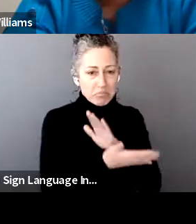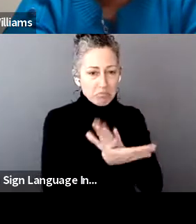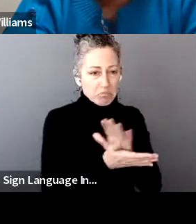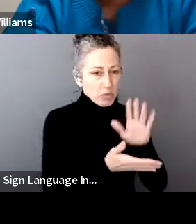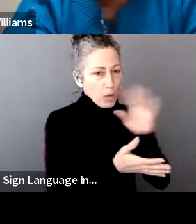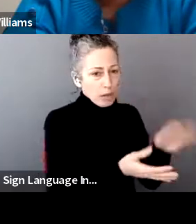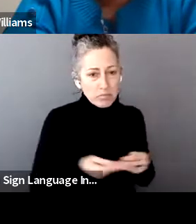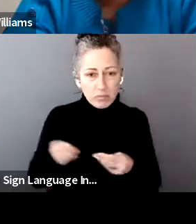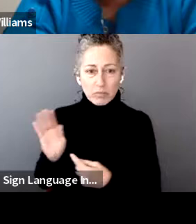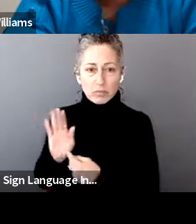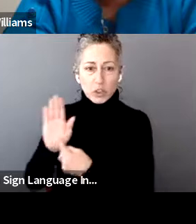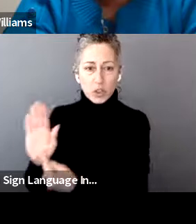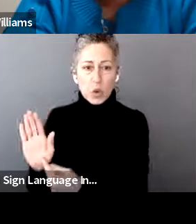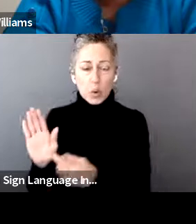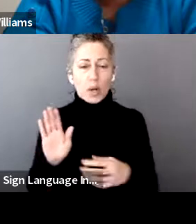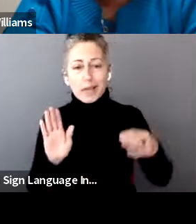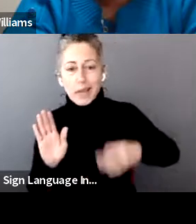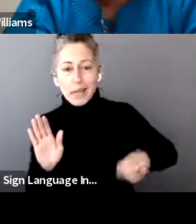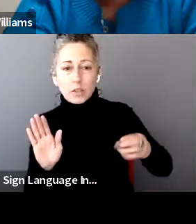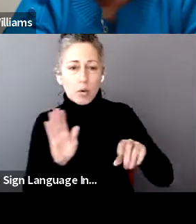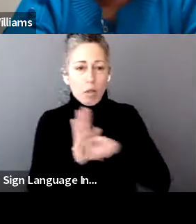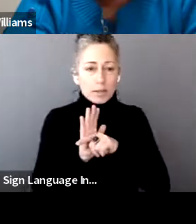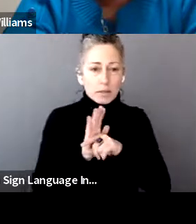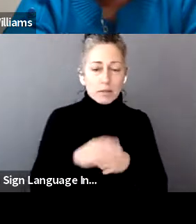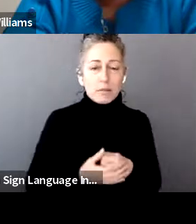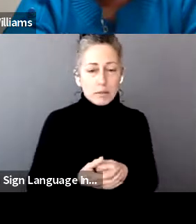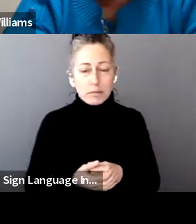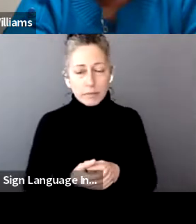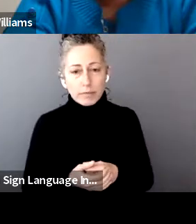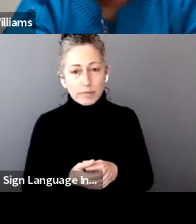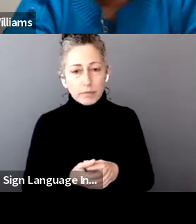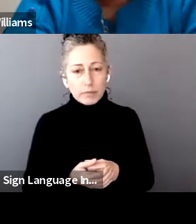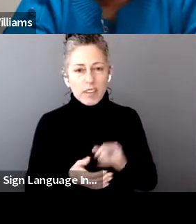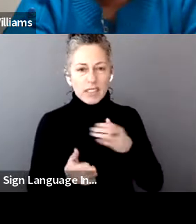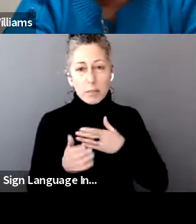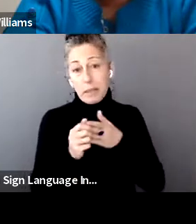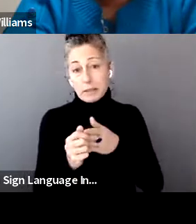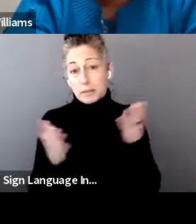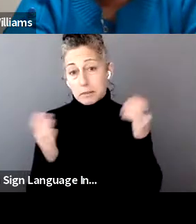you had. Um, and anybody can feel free to correct me, but I believe that's the, that's the guidance I would give.